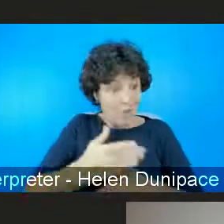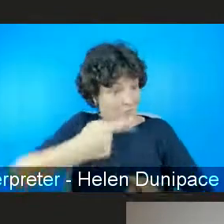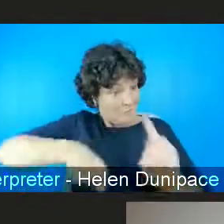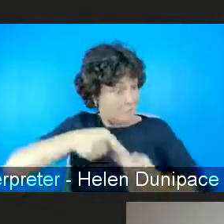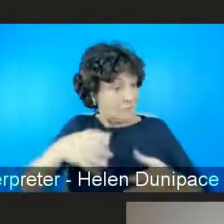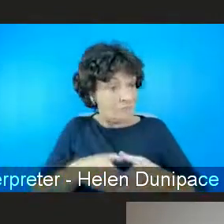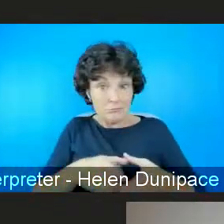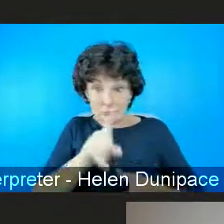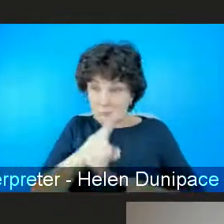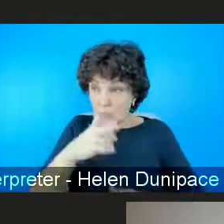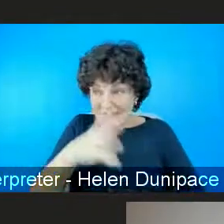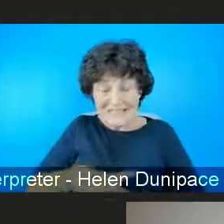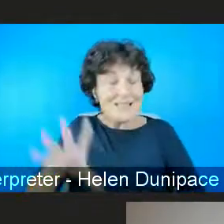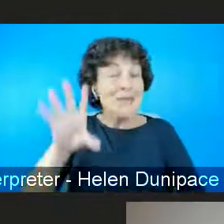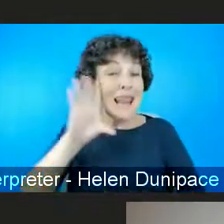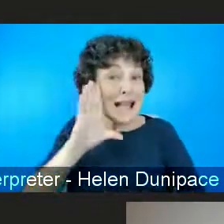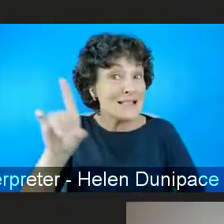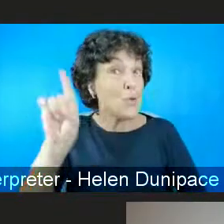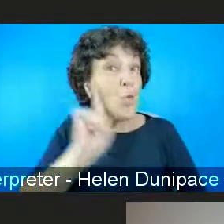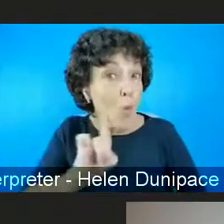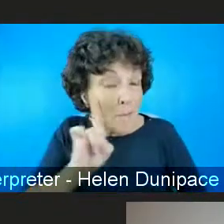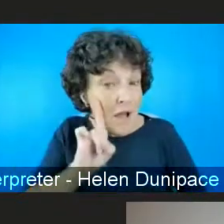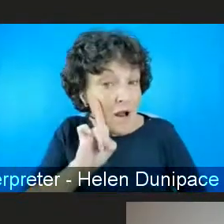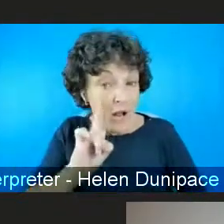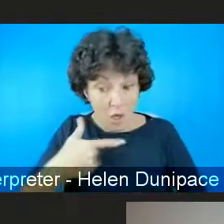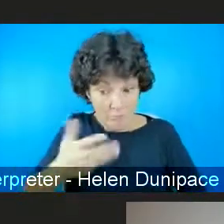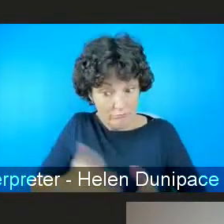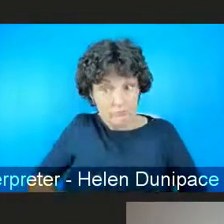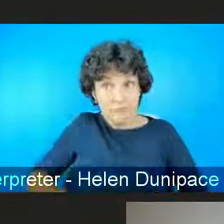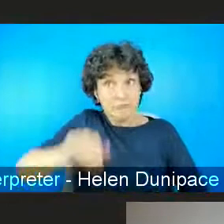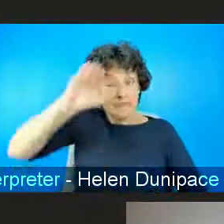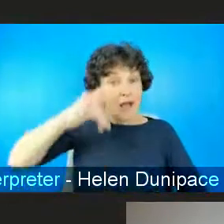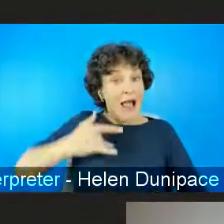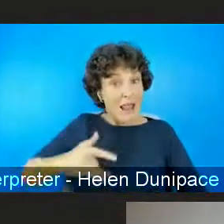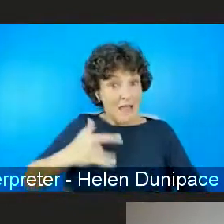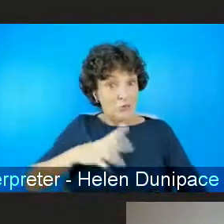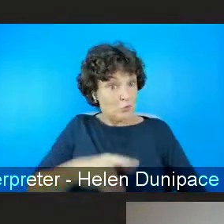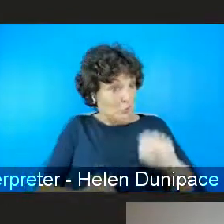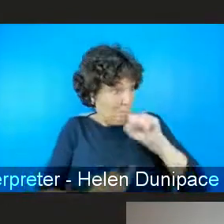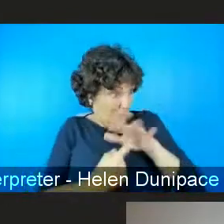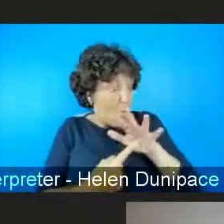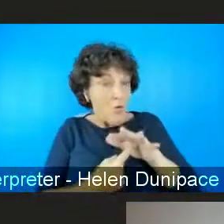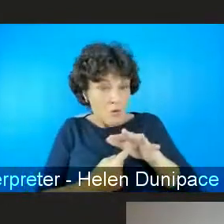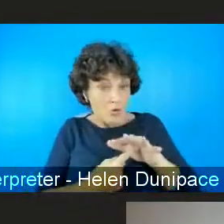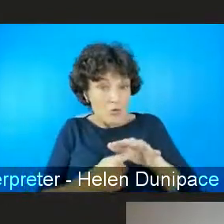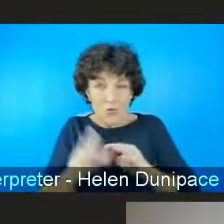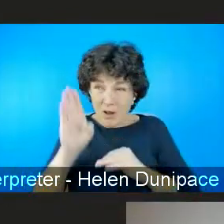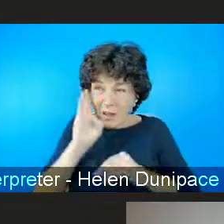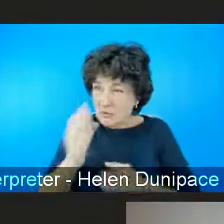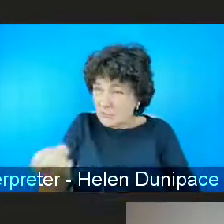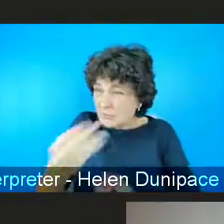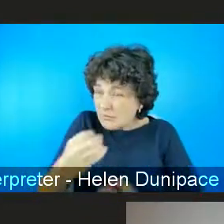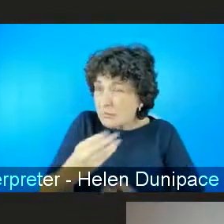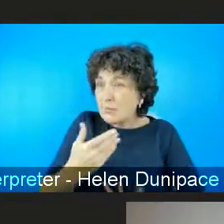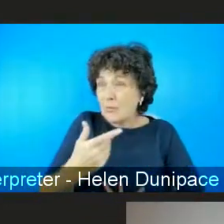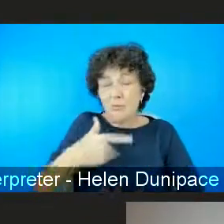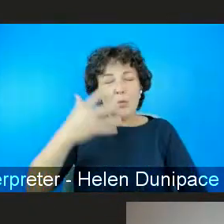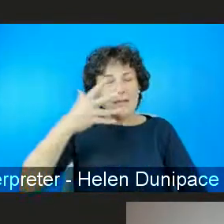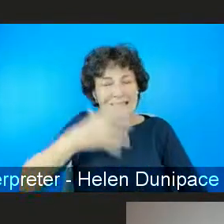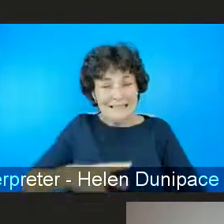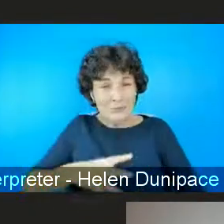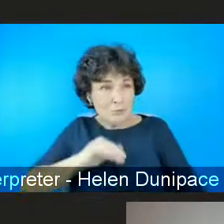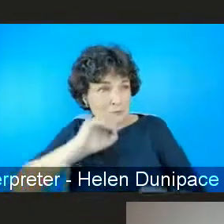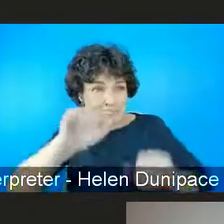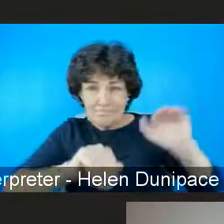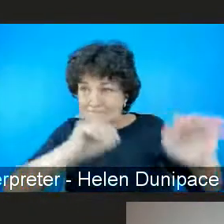is that we need to be listening to women in our lives. So, it's important to listen to those messages, but we need to be reaching out